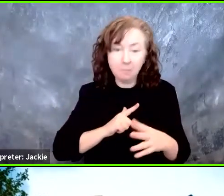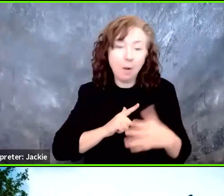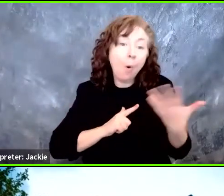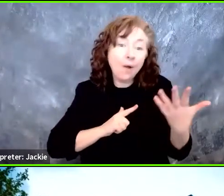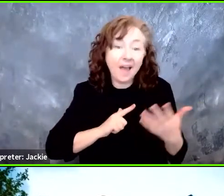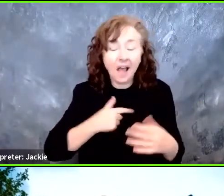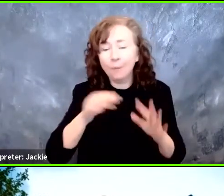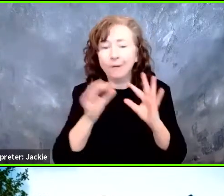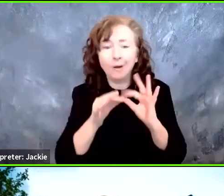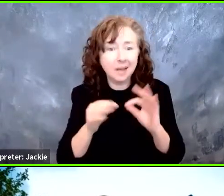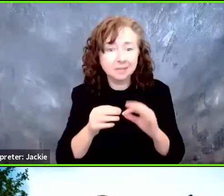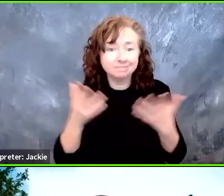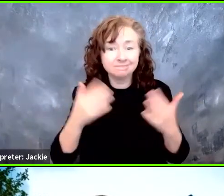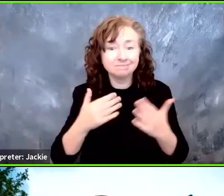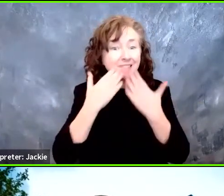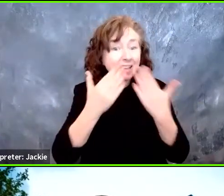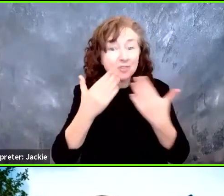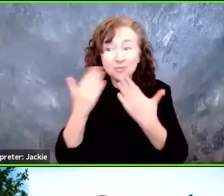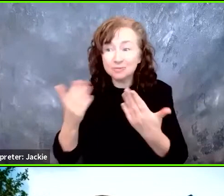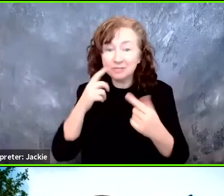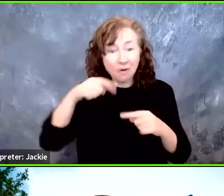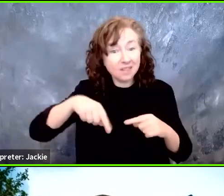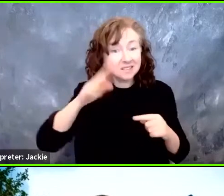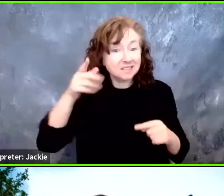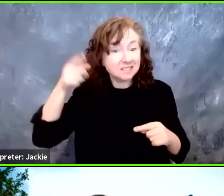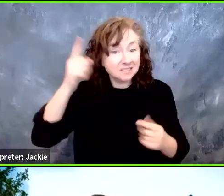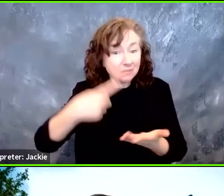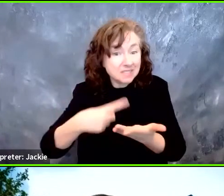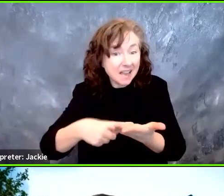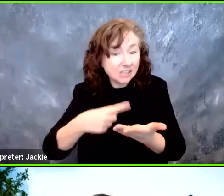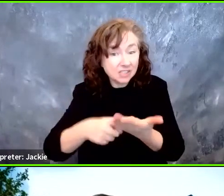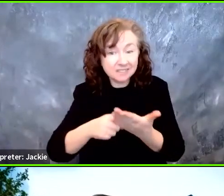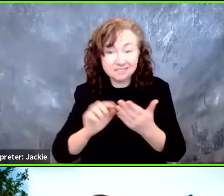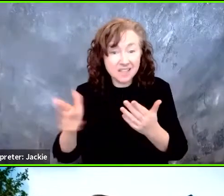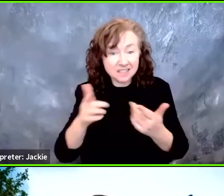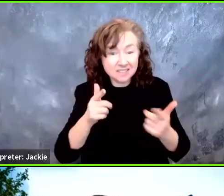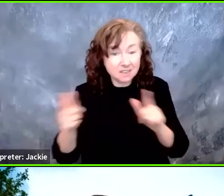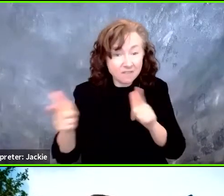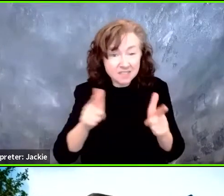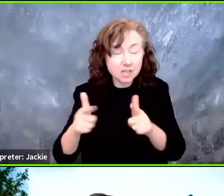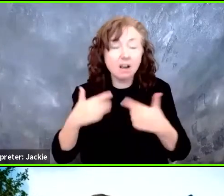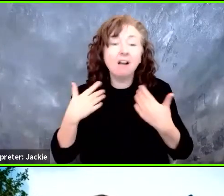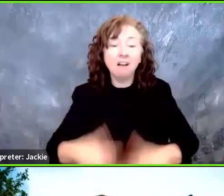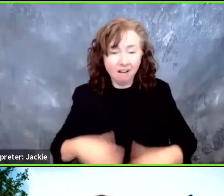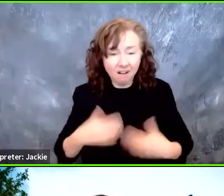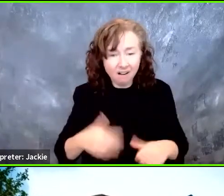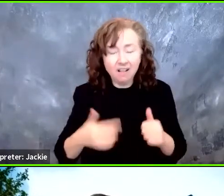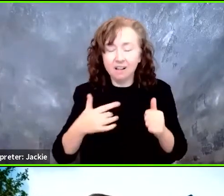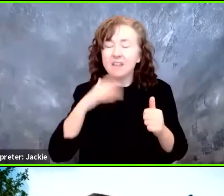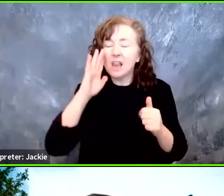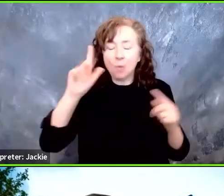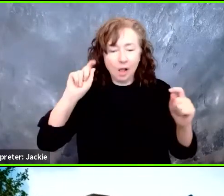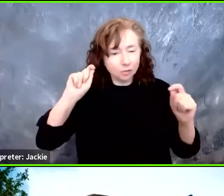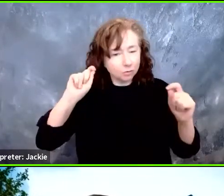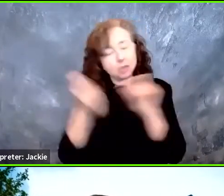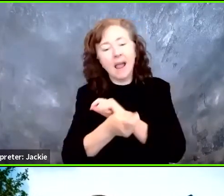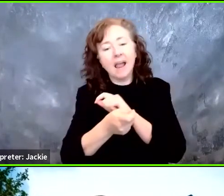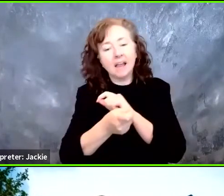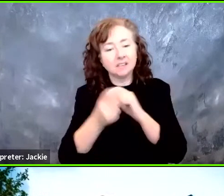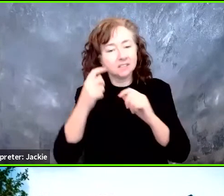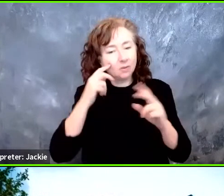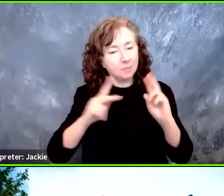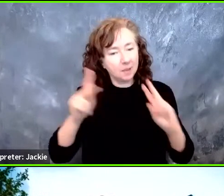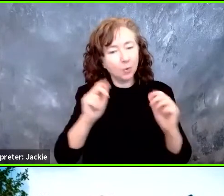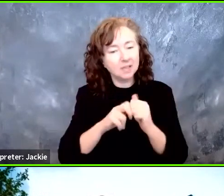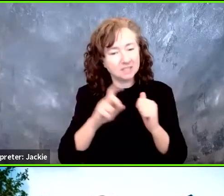thank you so much for this presentation, for this conversation. It's going to be a game changer for people with disabilities. We